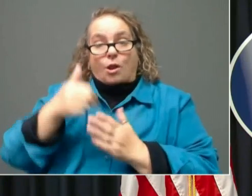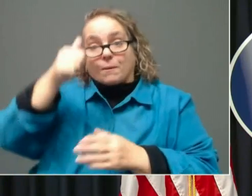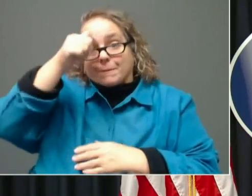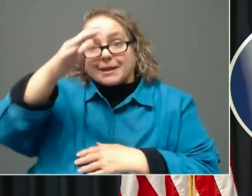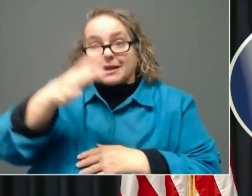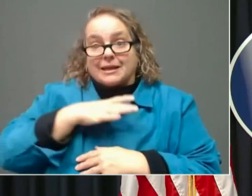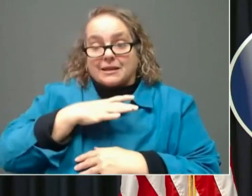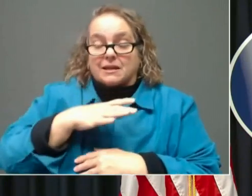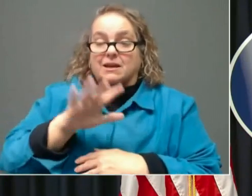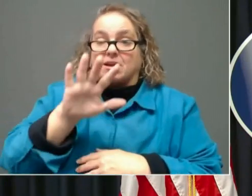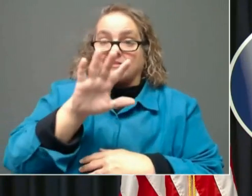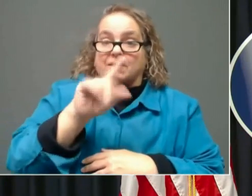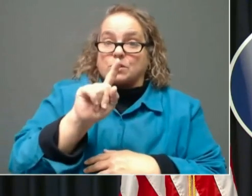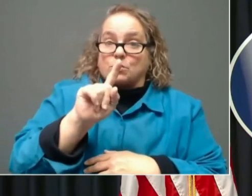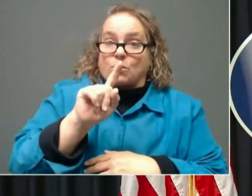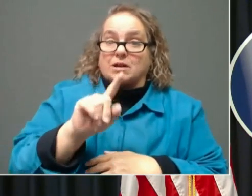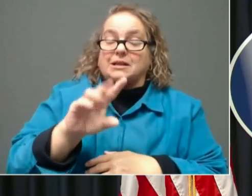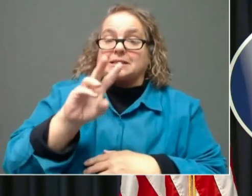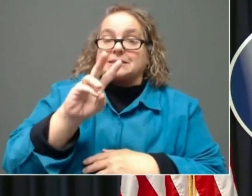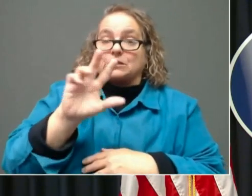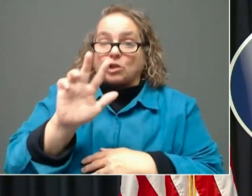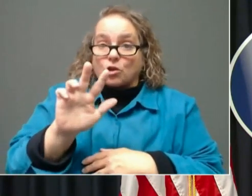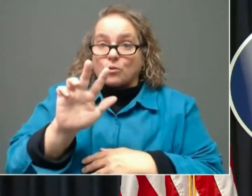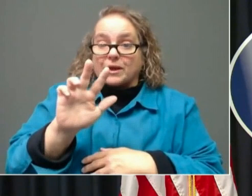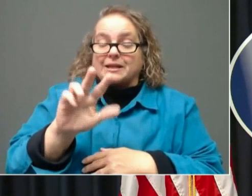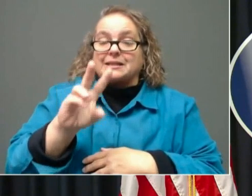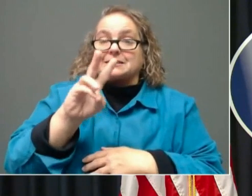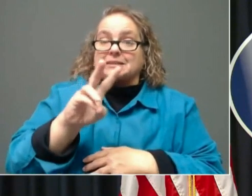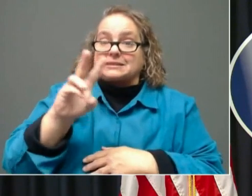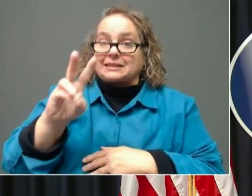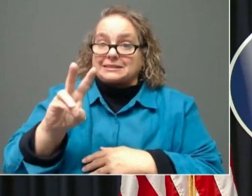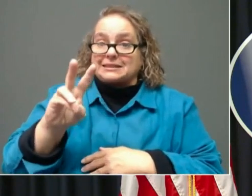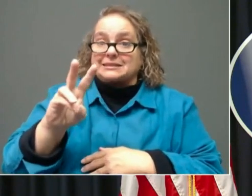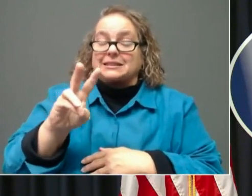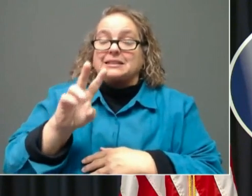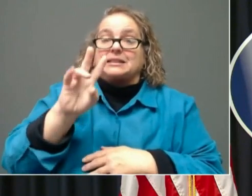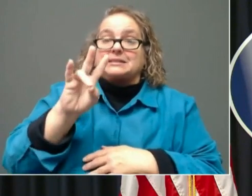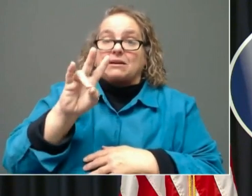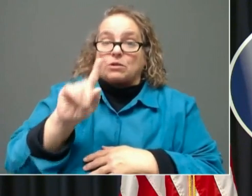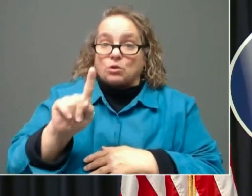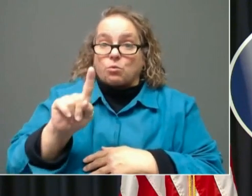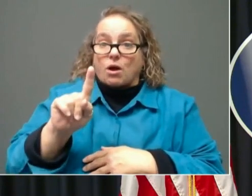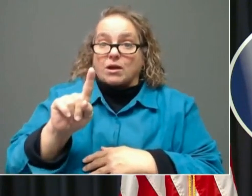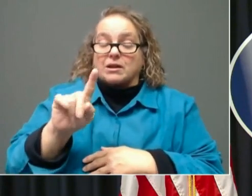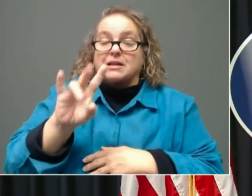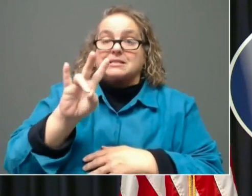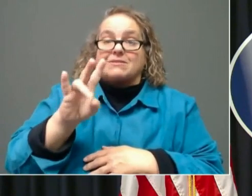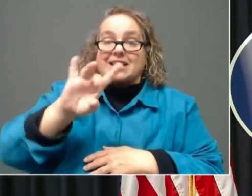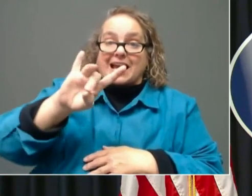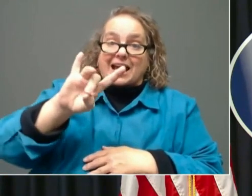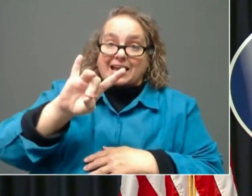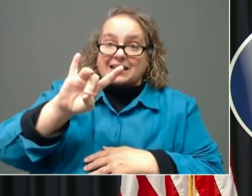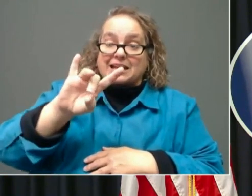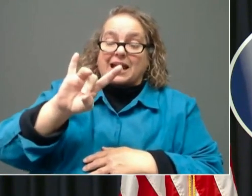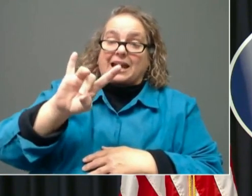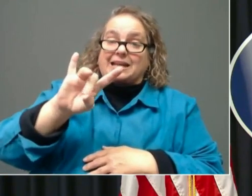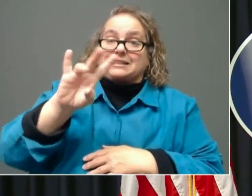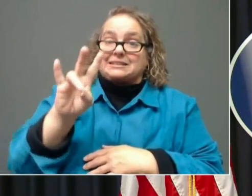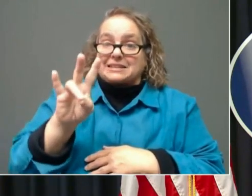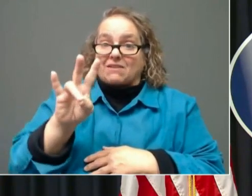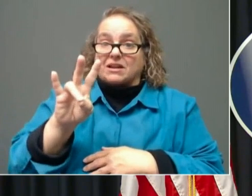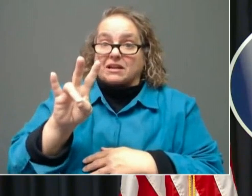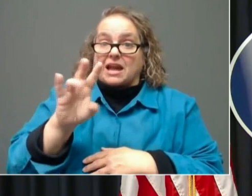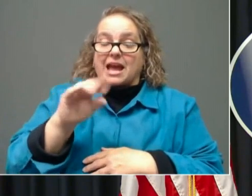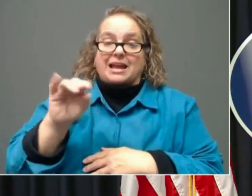51, 63, 66, 71, 78, 87, and